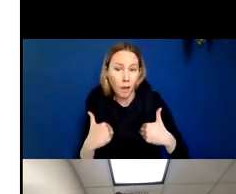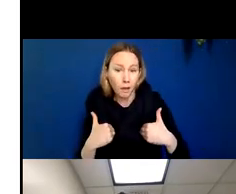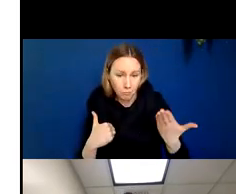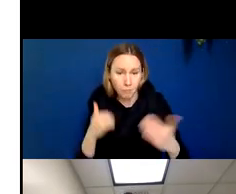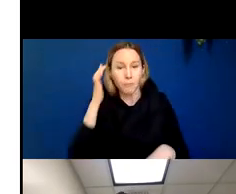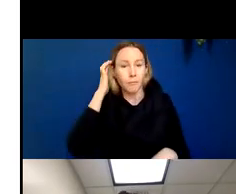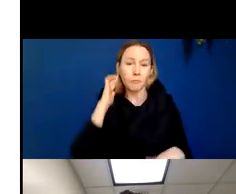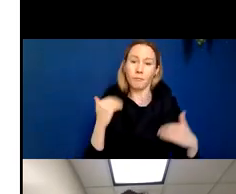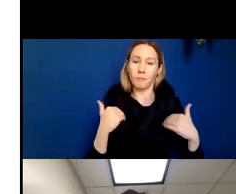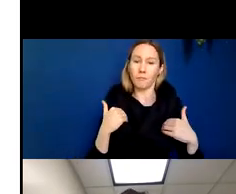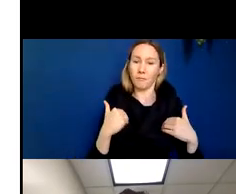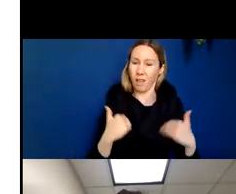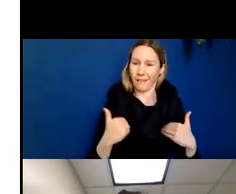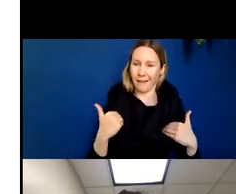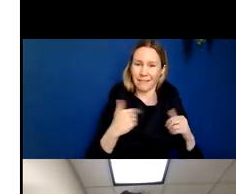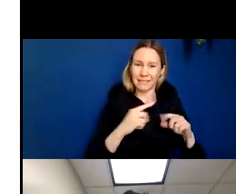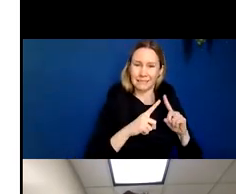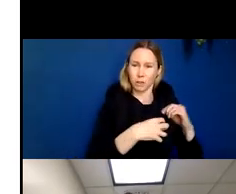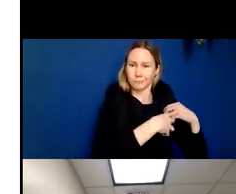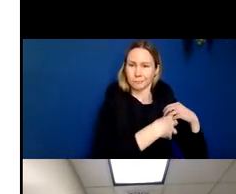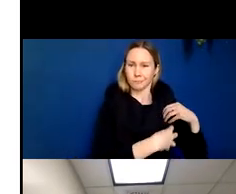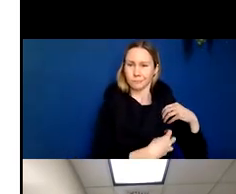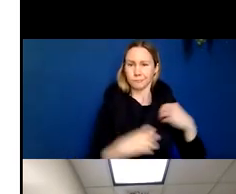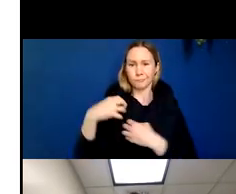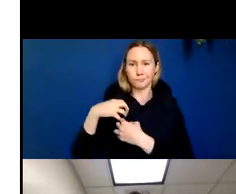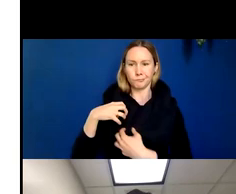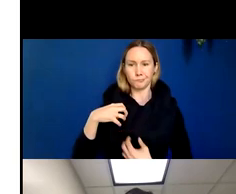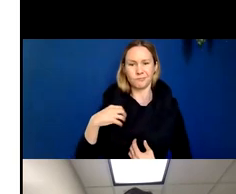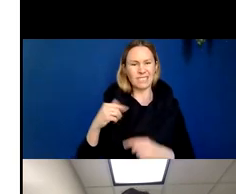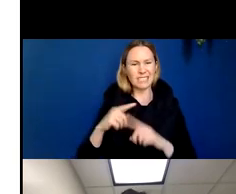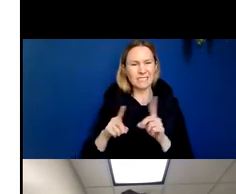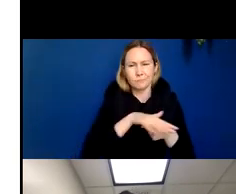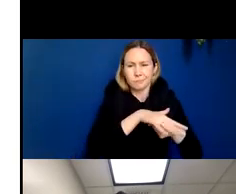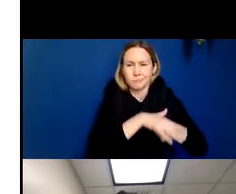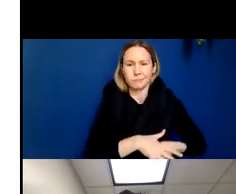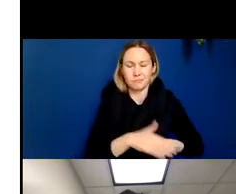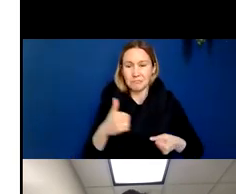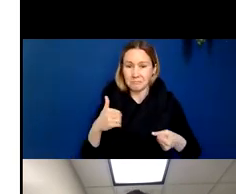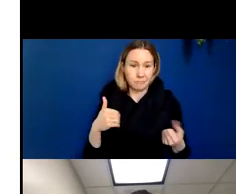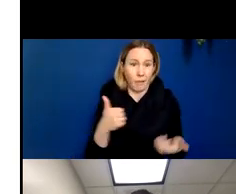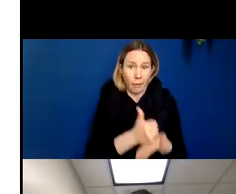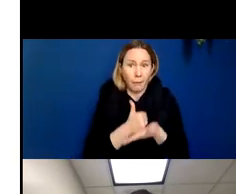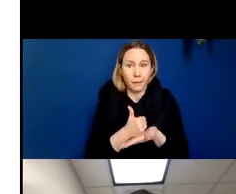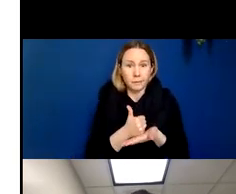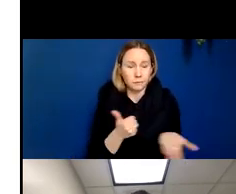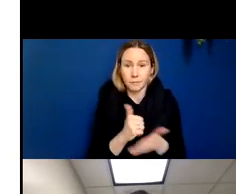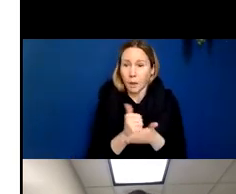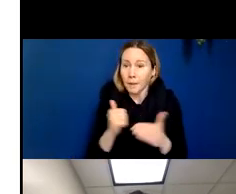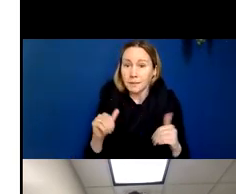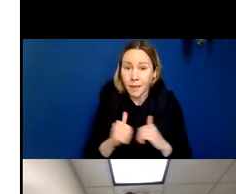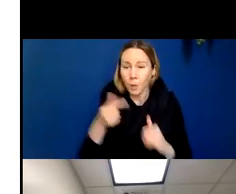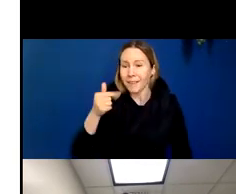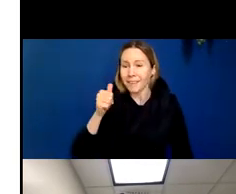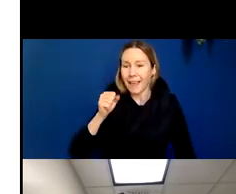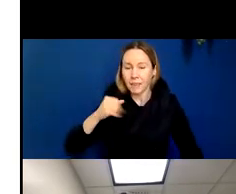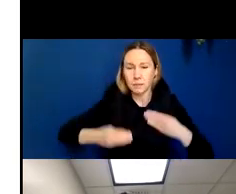different regions of the lungs basically do the same thing, right? They help us exchange gases. Different